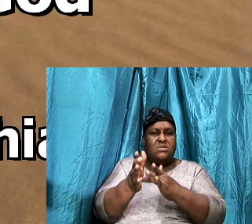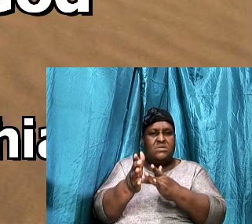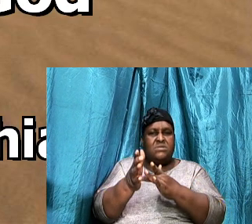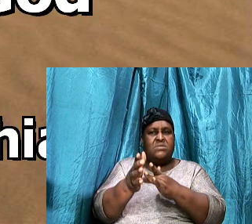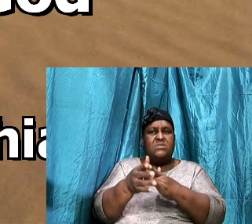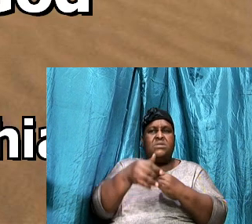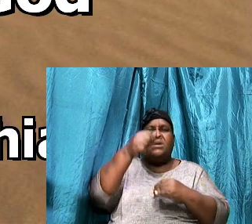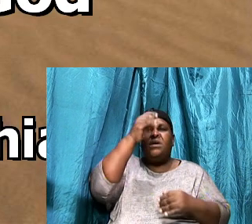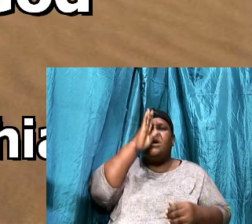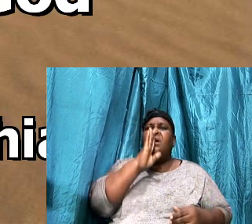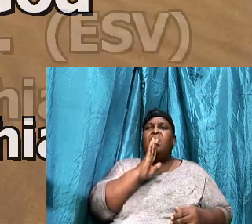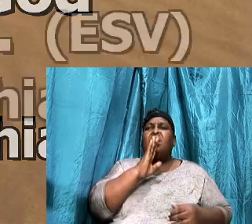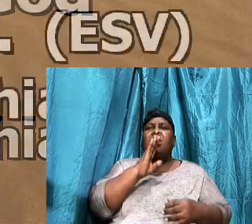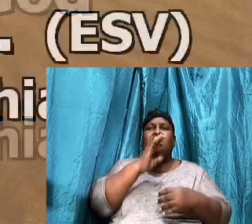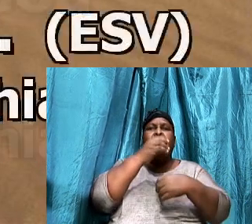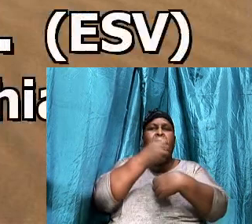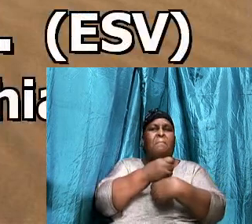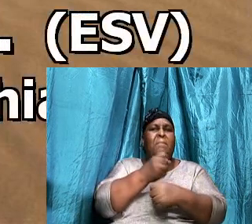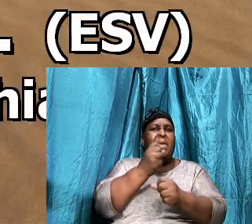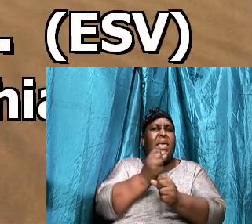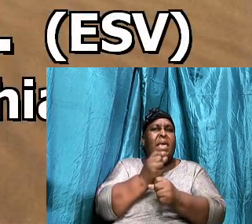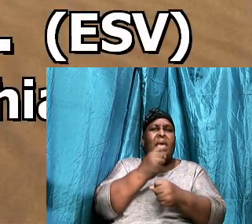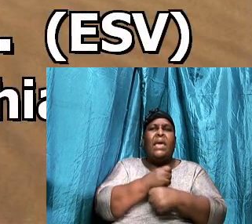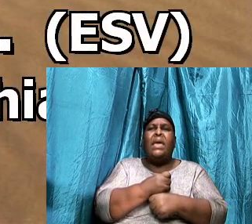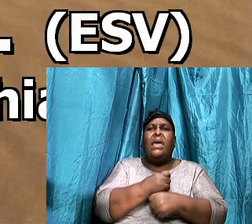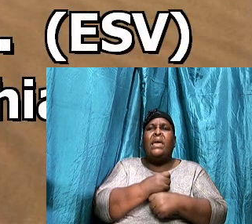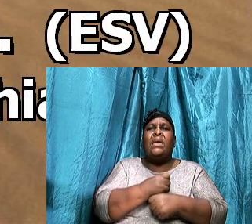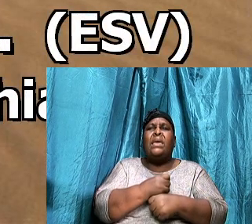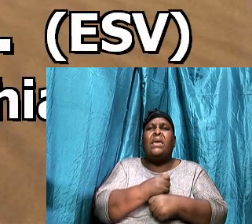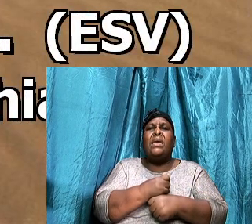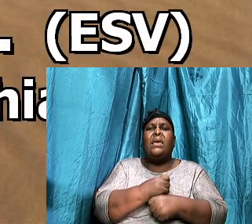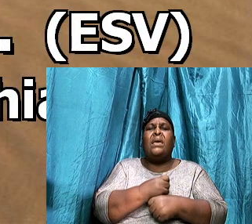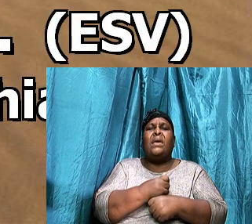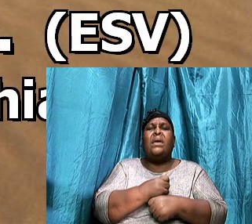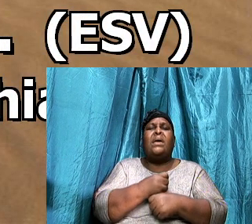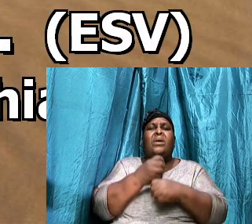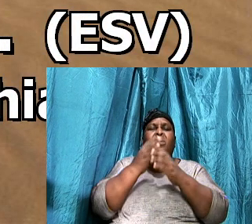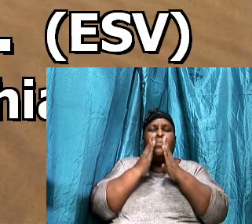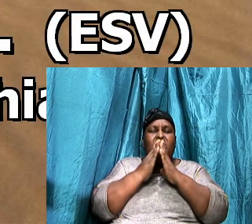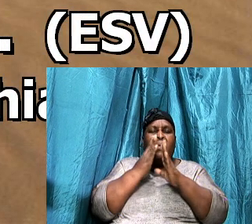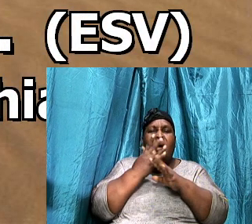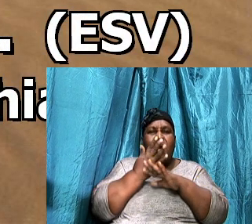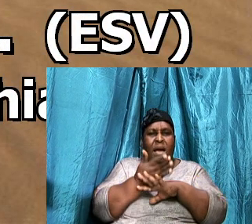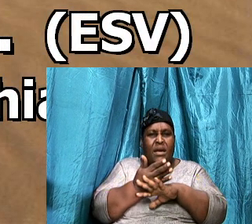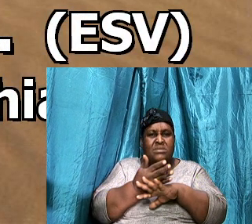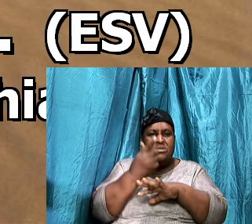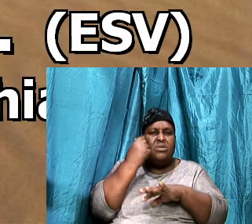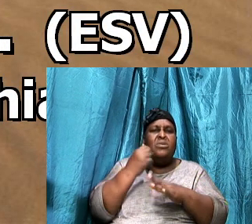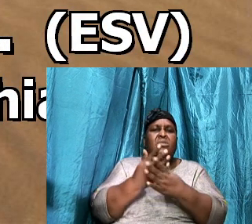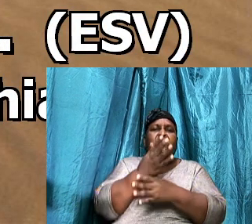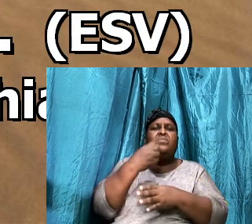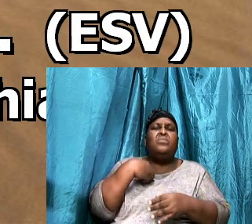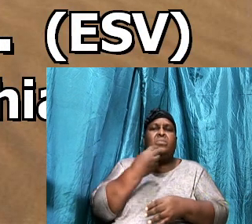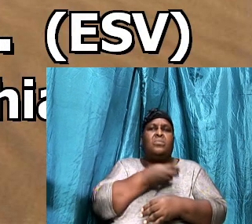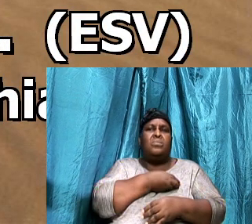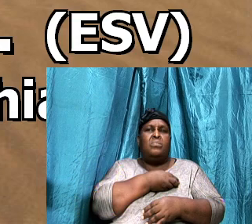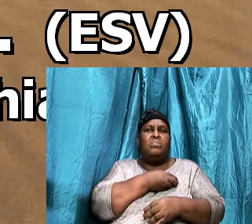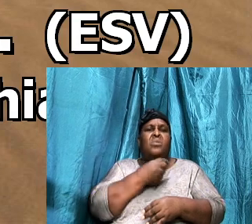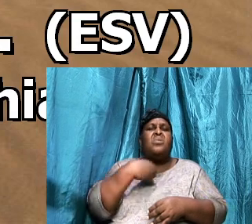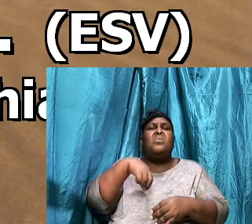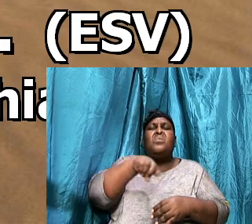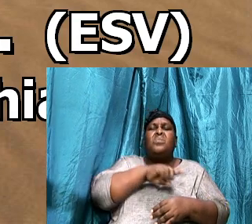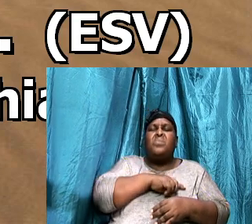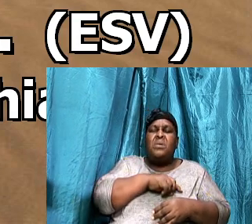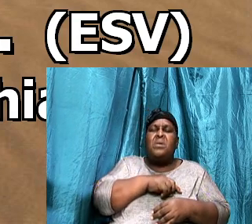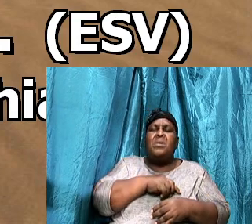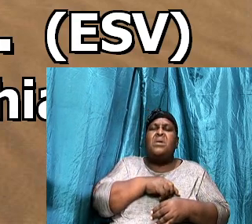God making, His appeal, Through us, We implore you, On the behalf of Christ,